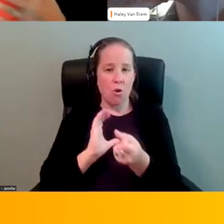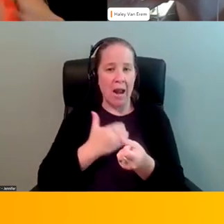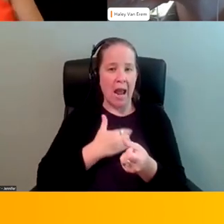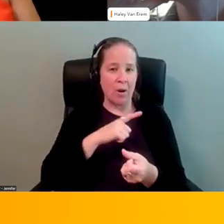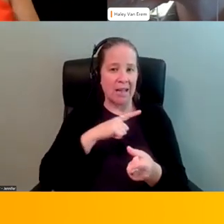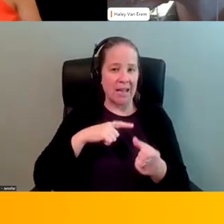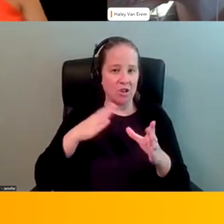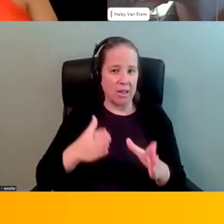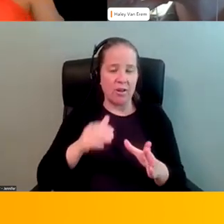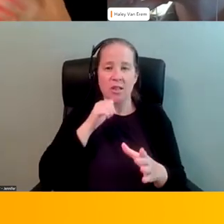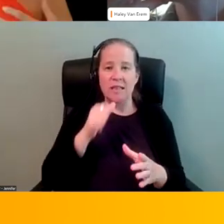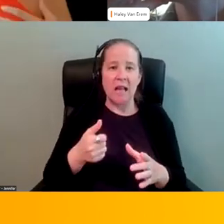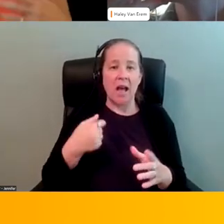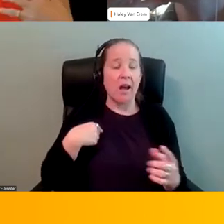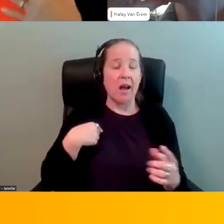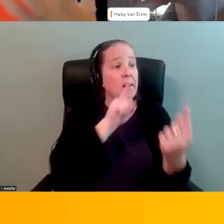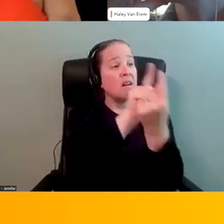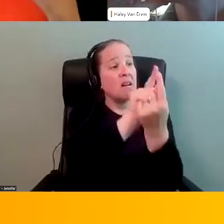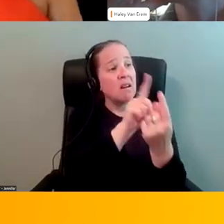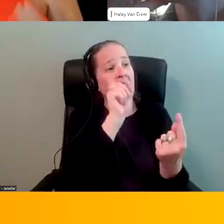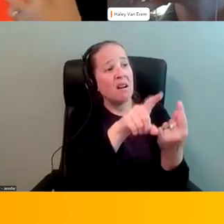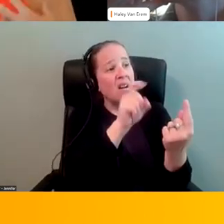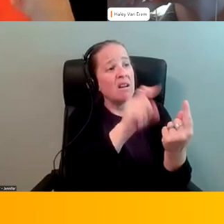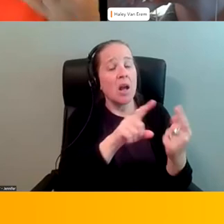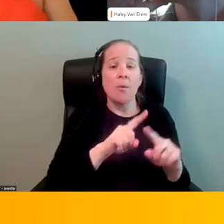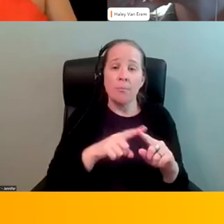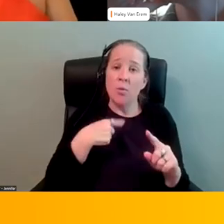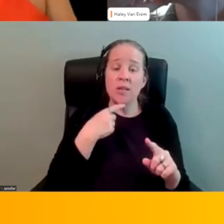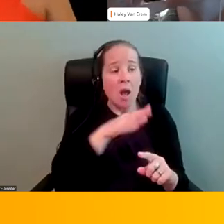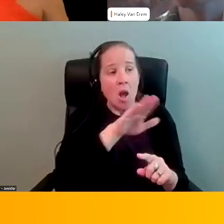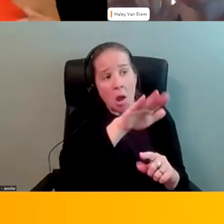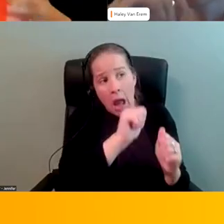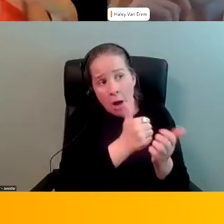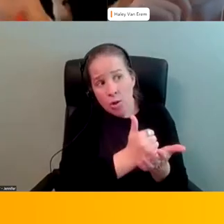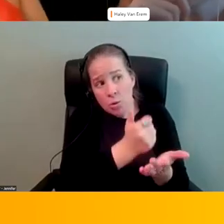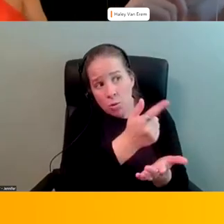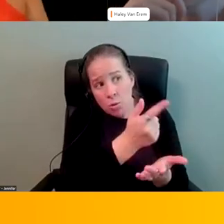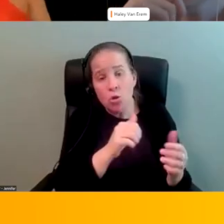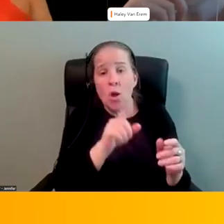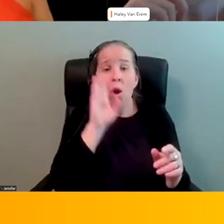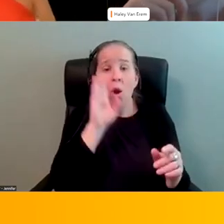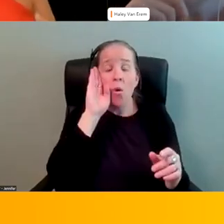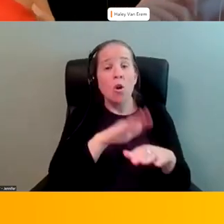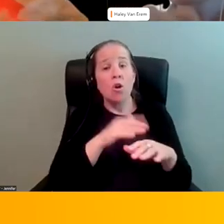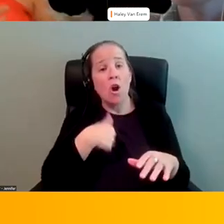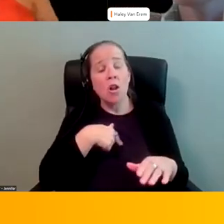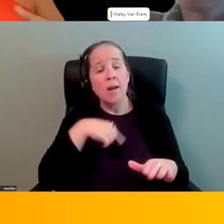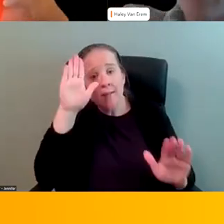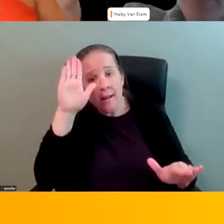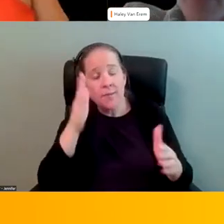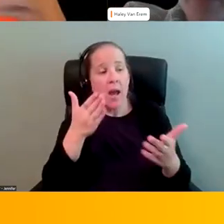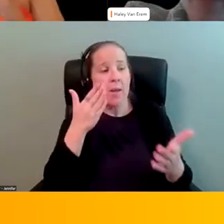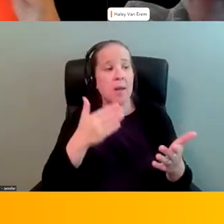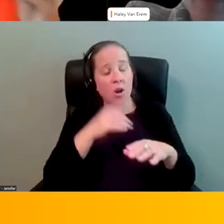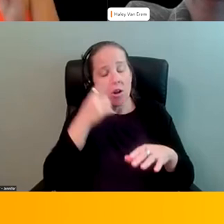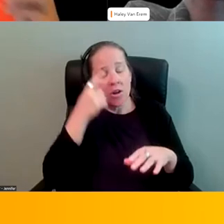it's not just us going to them with us but we're also like how can we support you so they'll call on us to testify they'll call on us as experts on different things